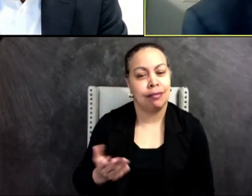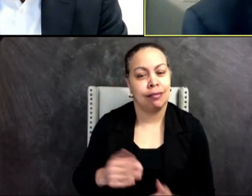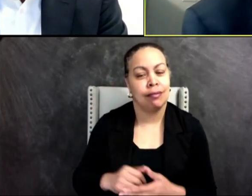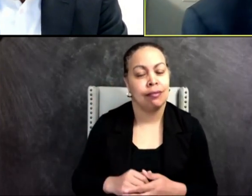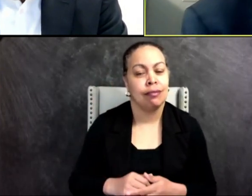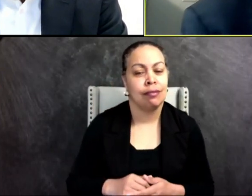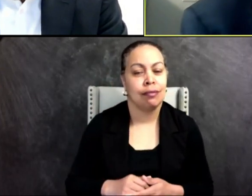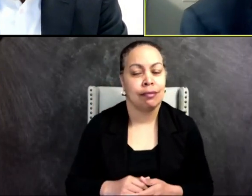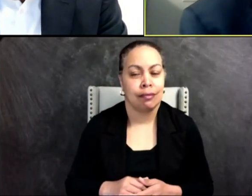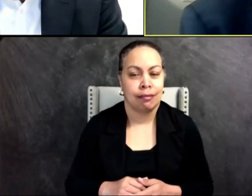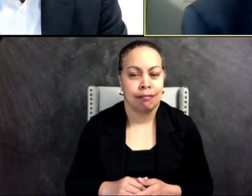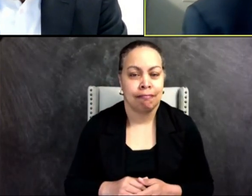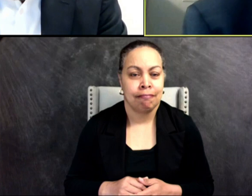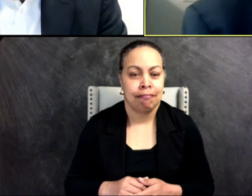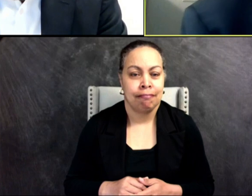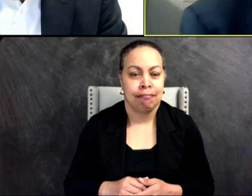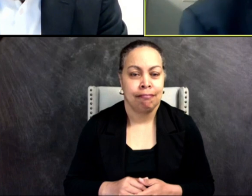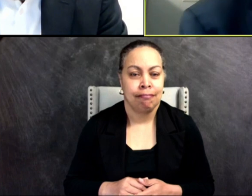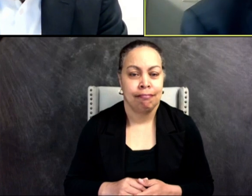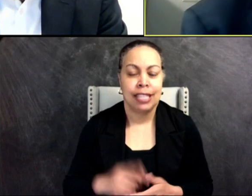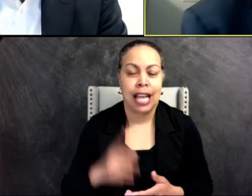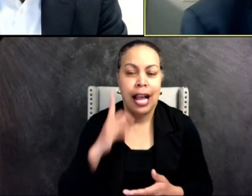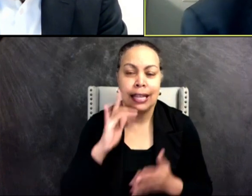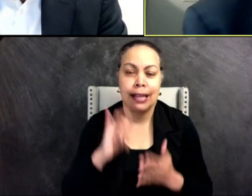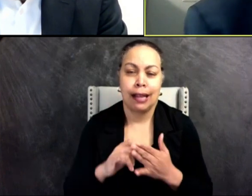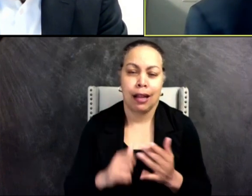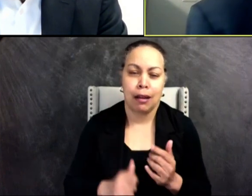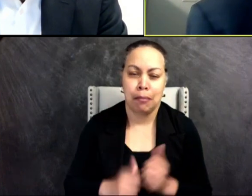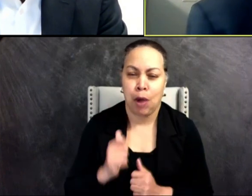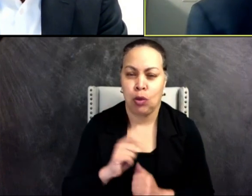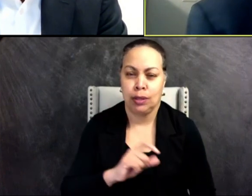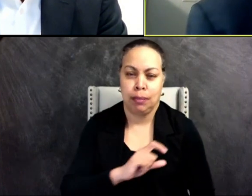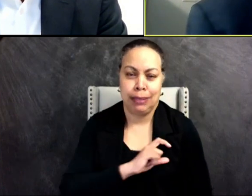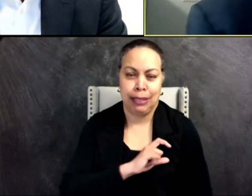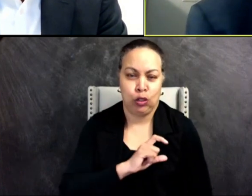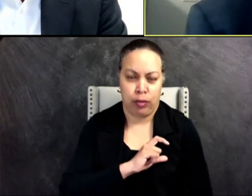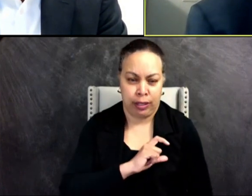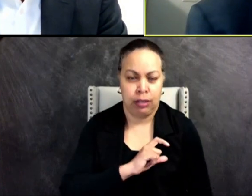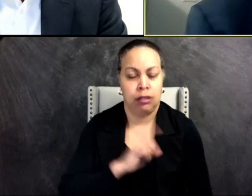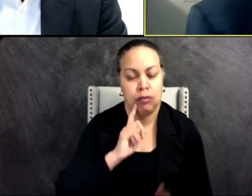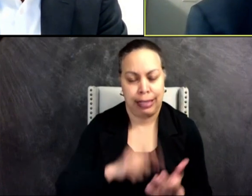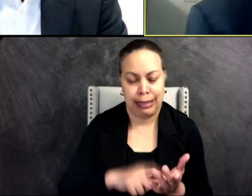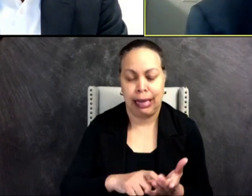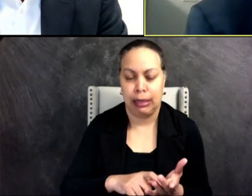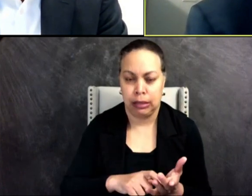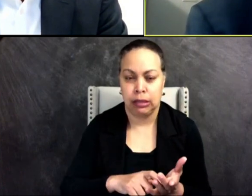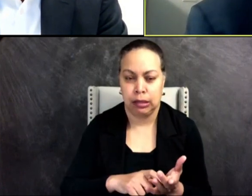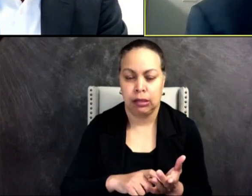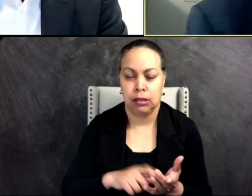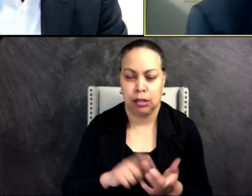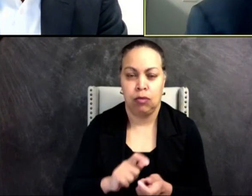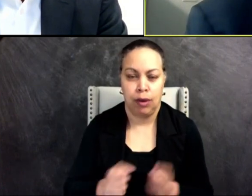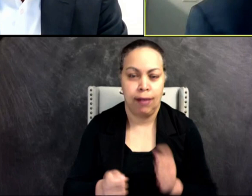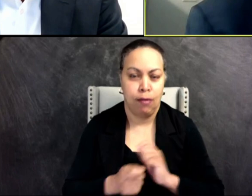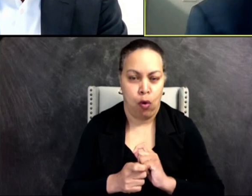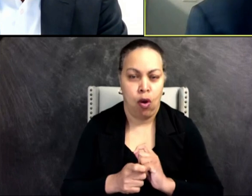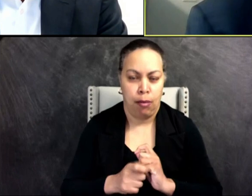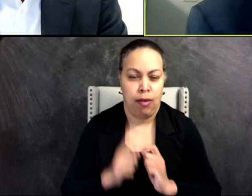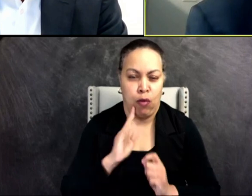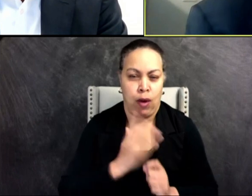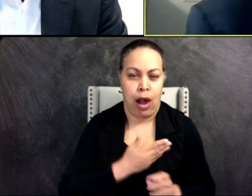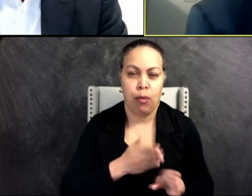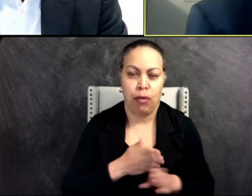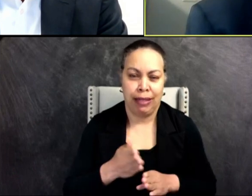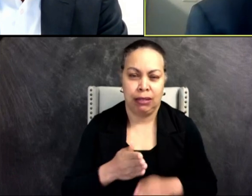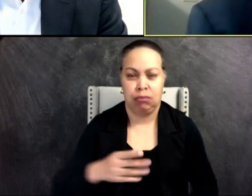I think the vast majority of police officers recognize that reform of our profession is needed.